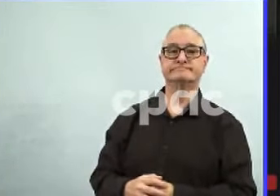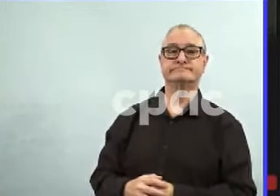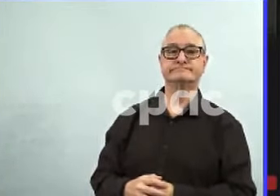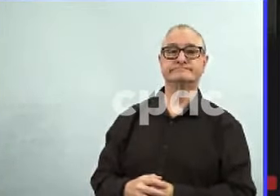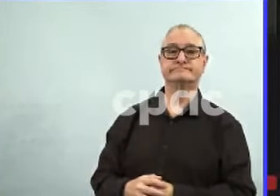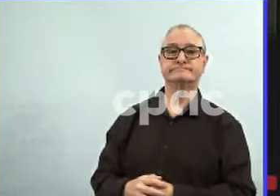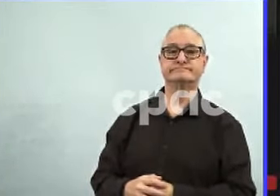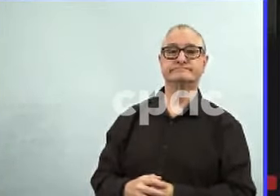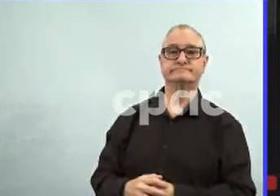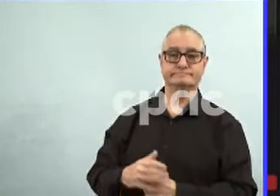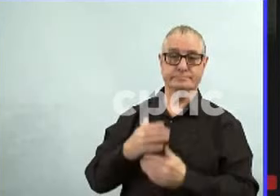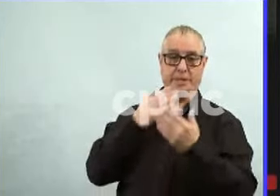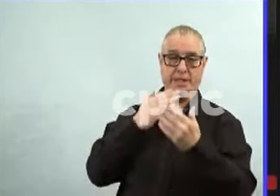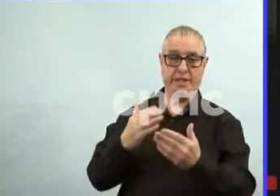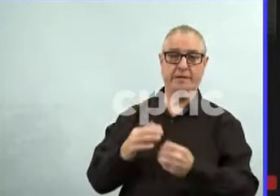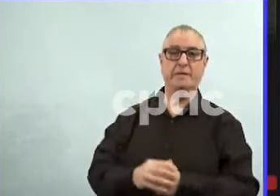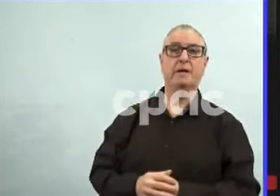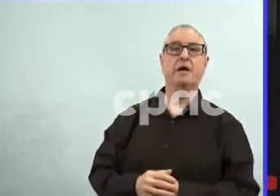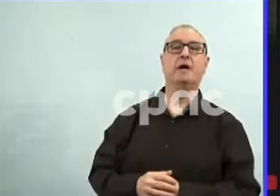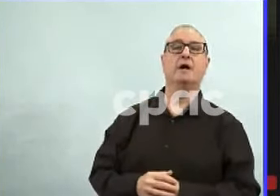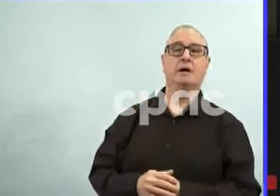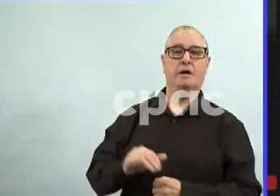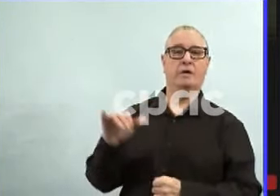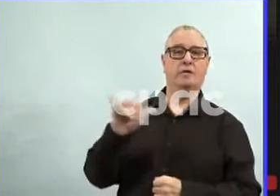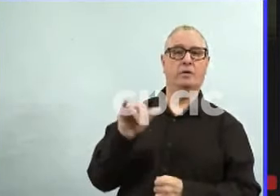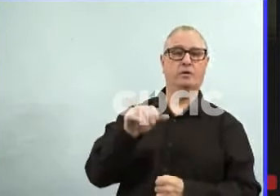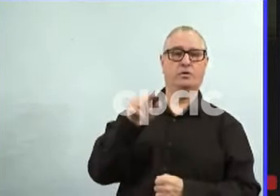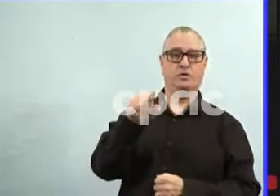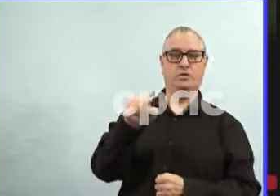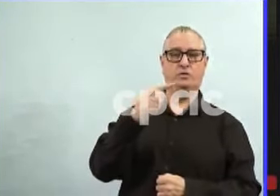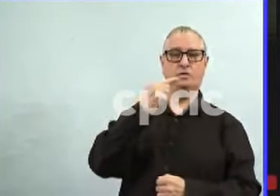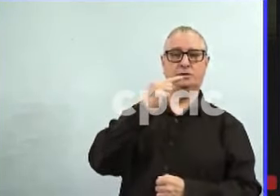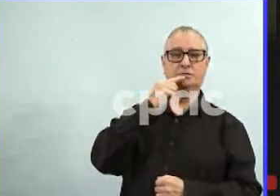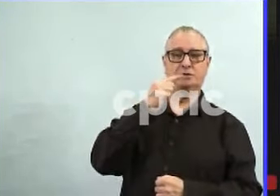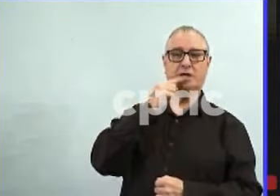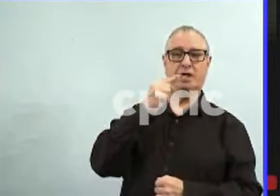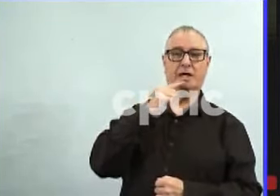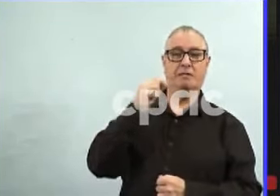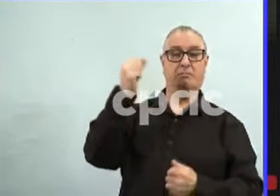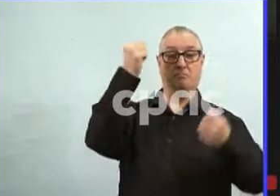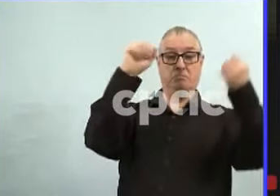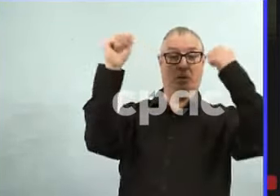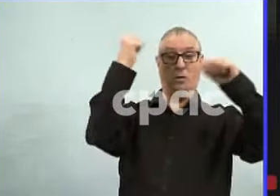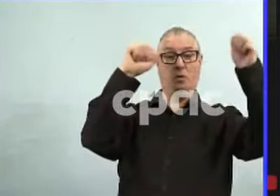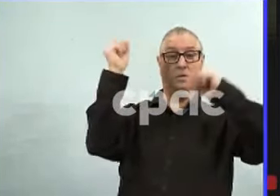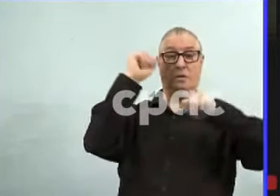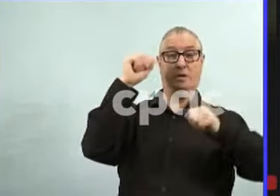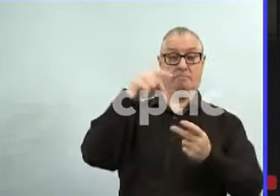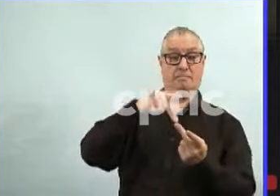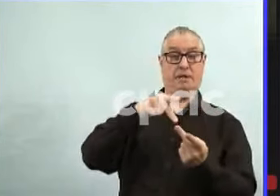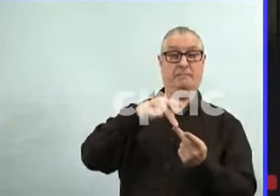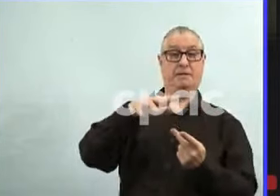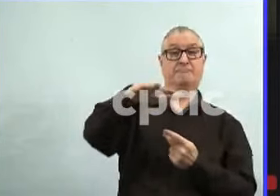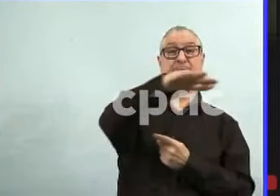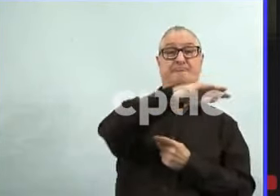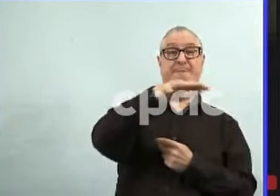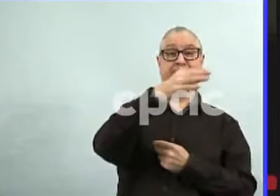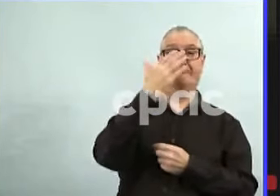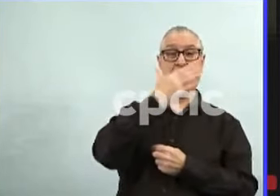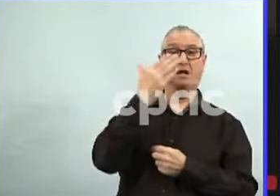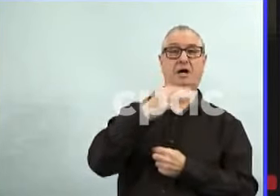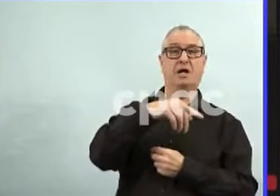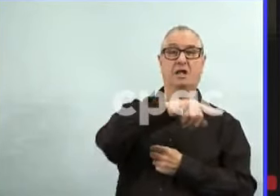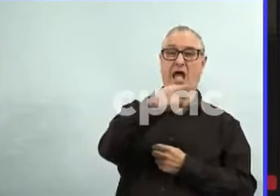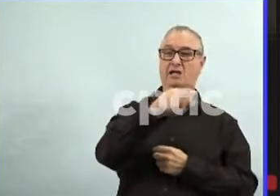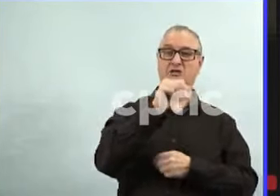Sorry, thank you. You also said that, you know, the protests outside the legislature grounds is not influencing the public health